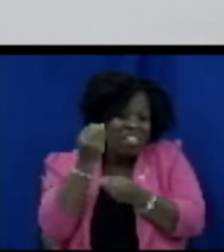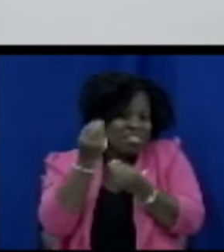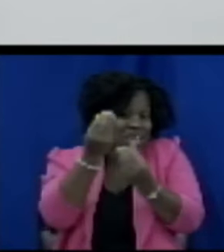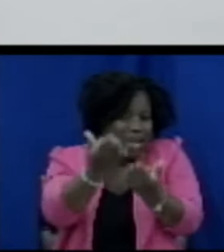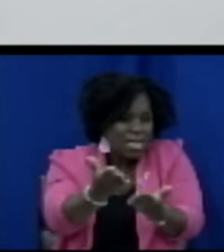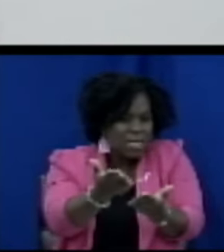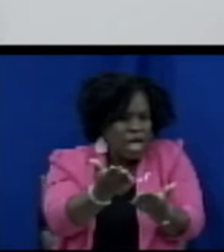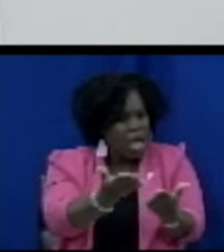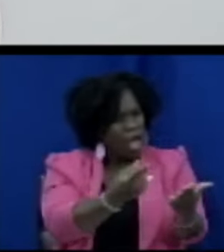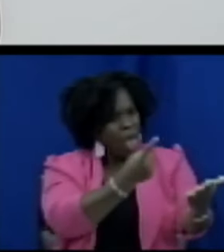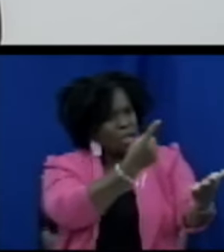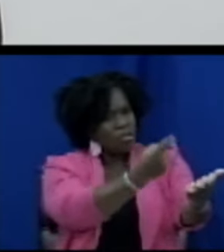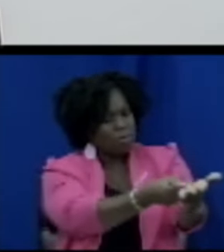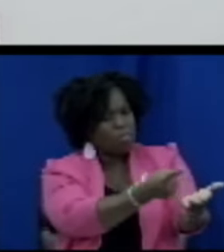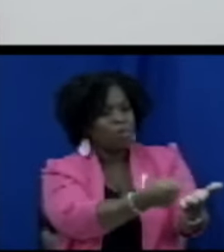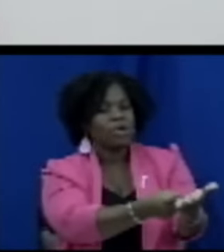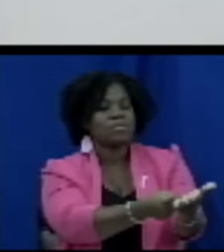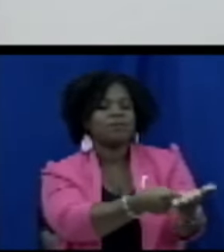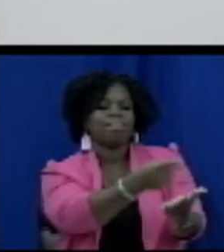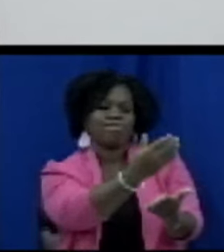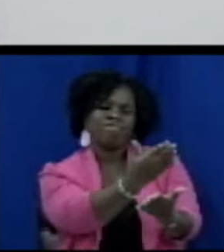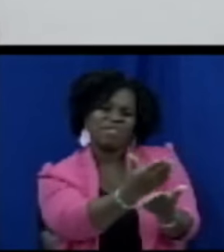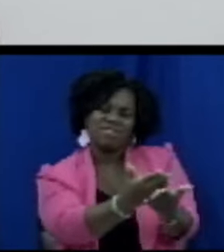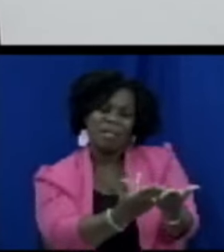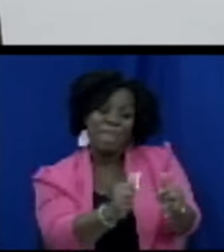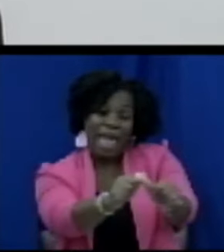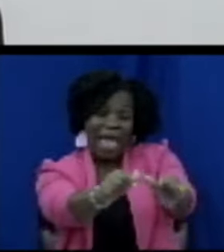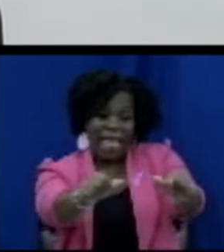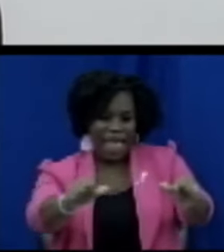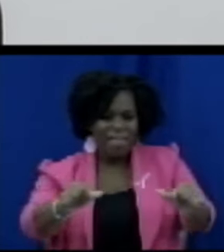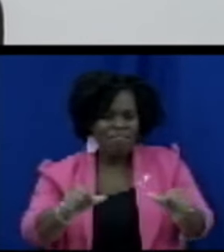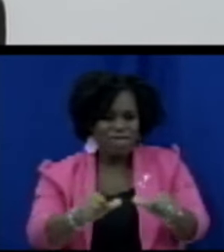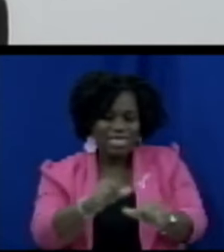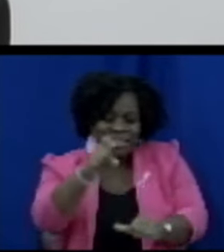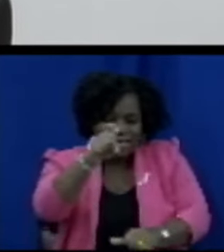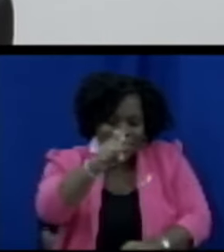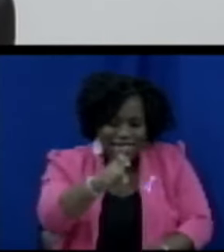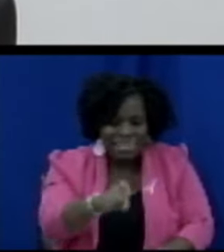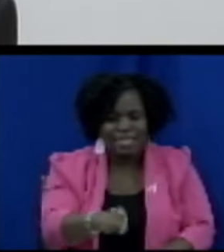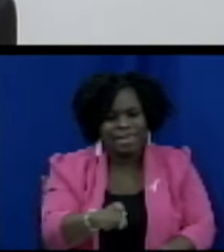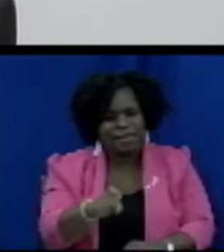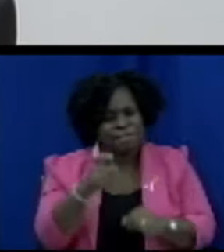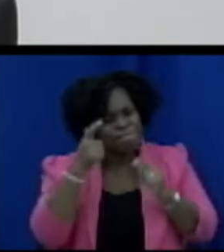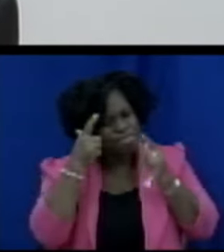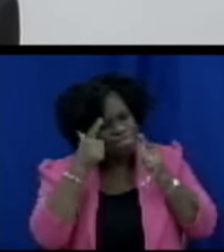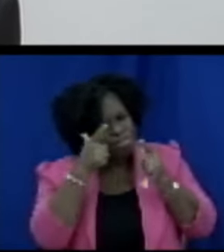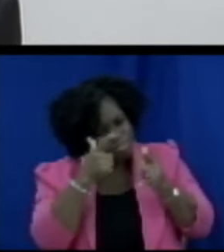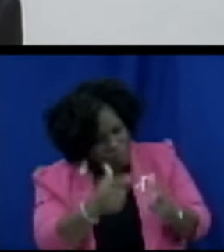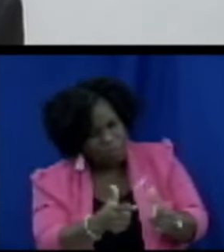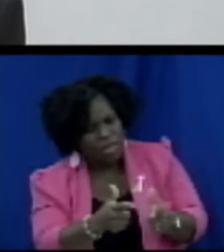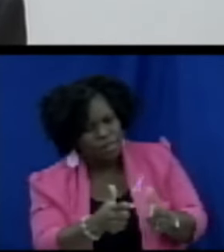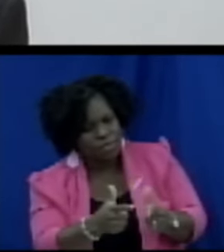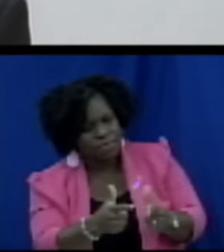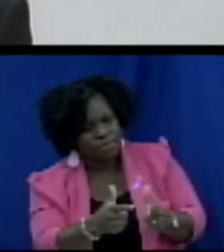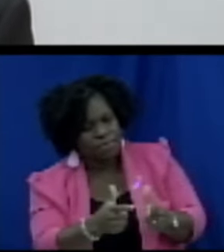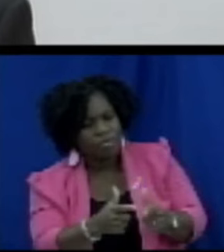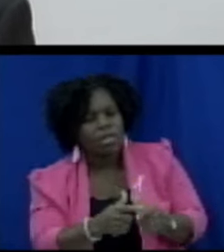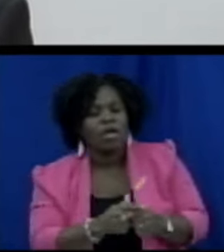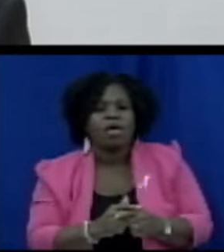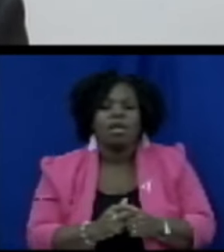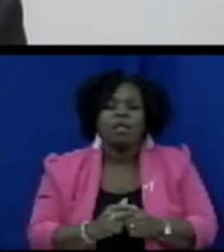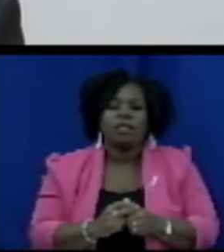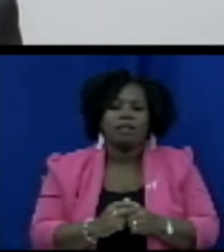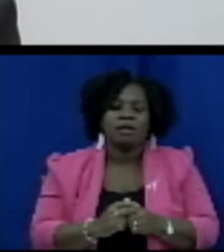have pointed out certain specific areas that we need to look at as we perfect